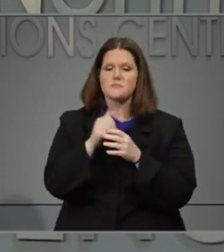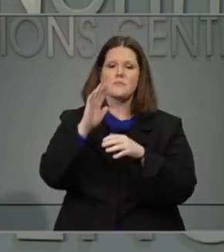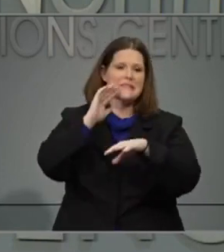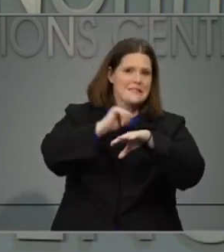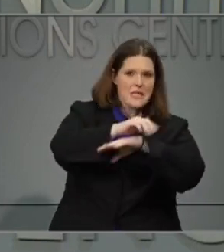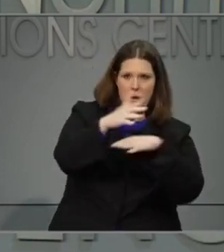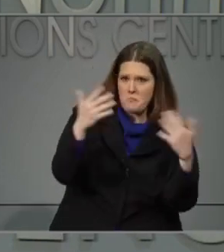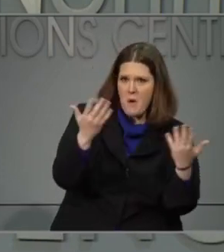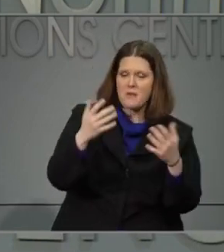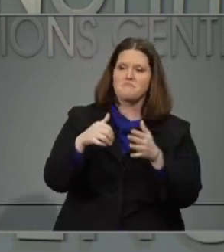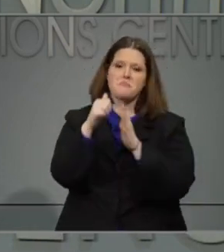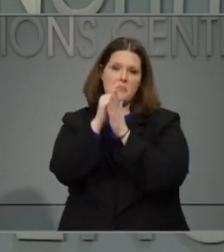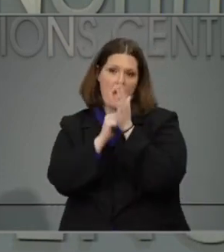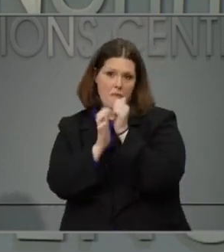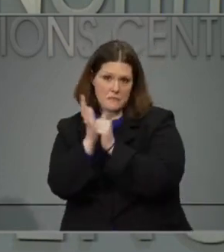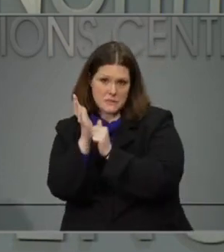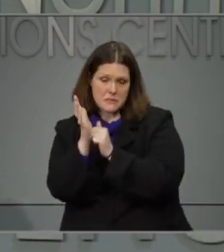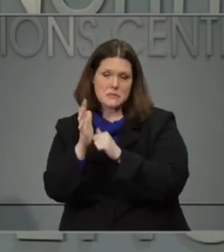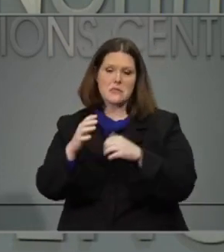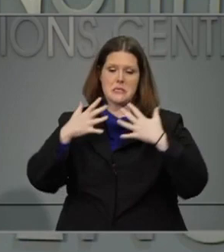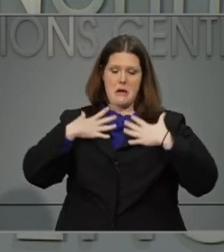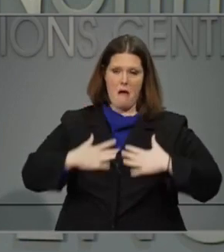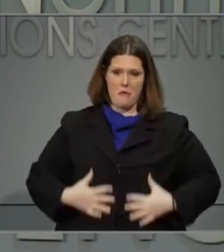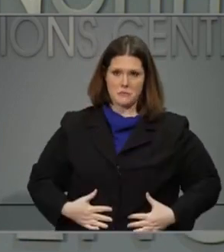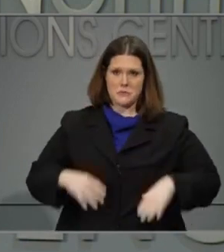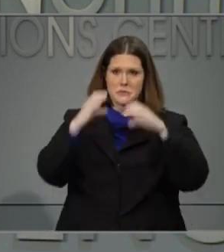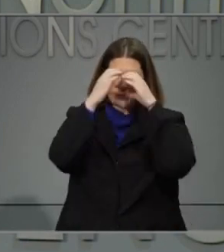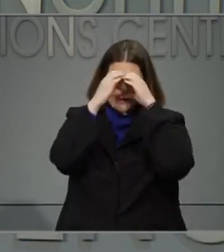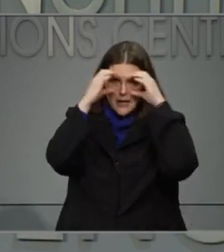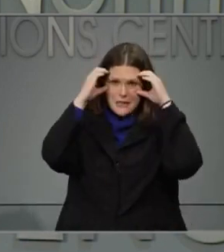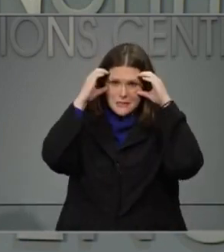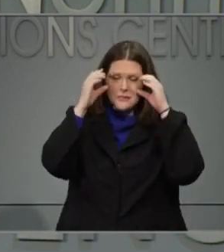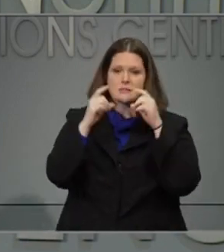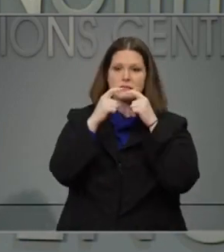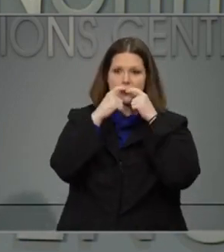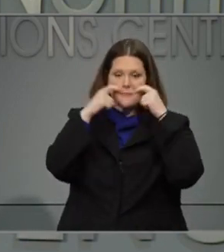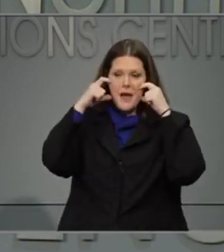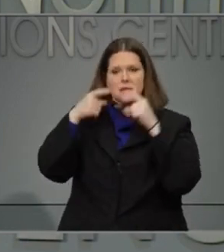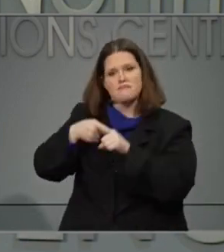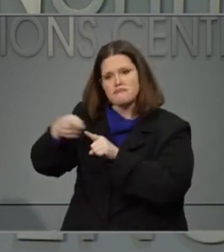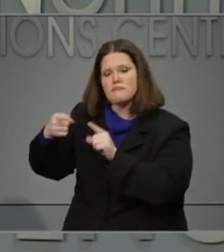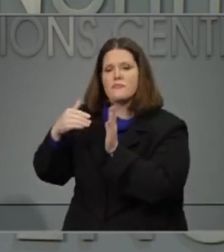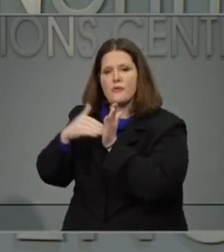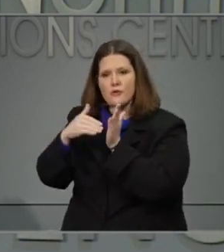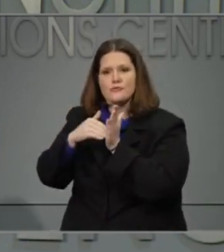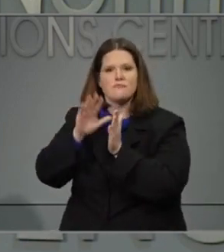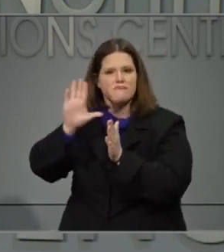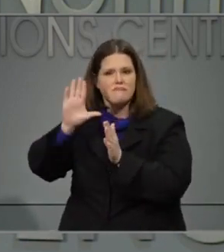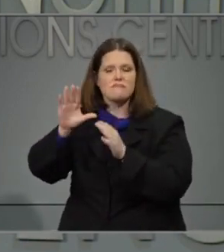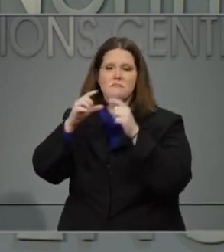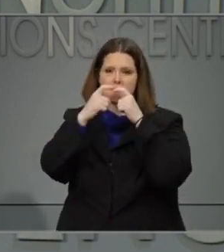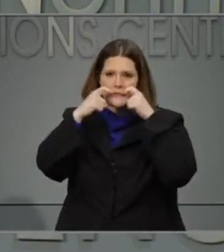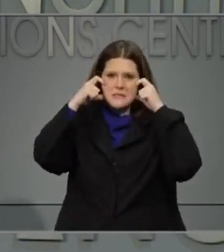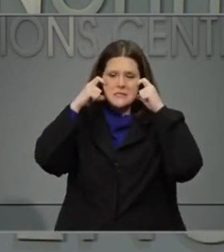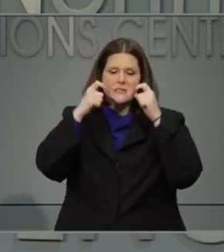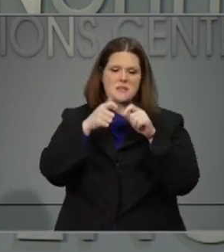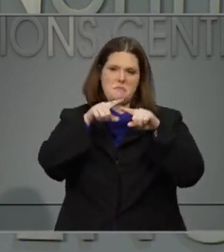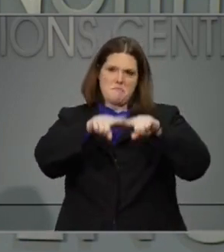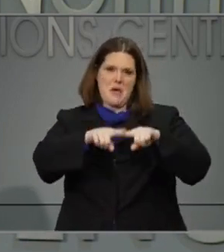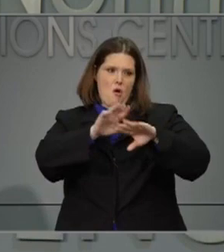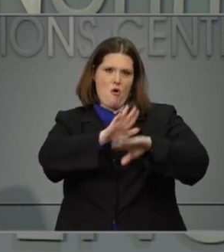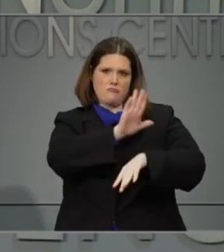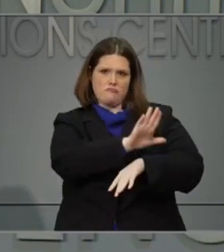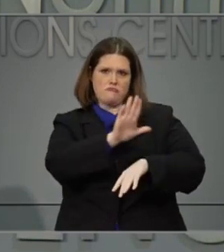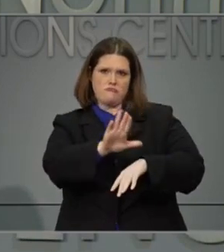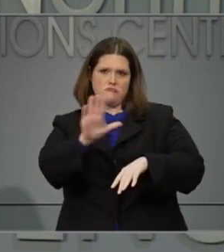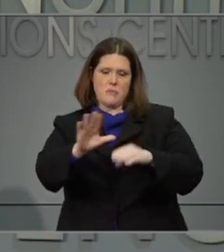gowns, eye protection, and surgical masks based on the size of the facility. We're also continuing